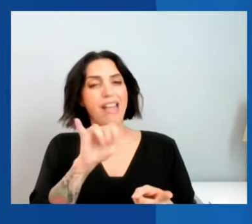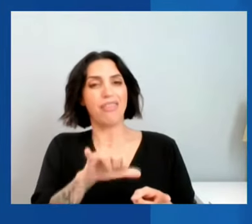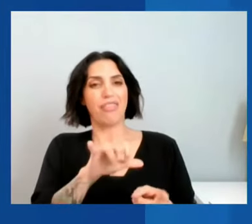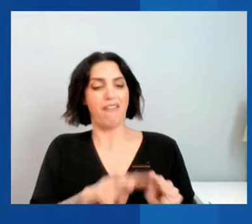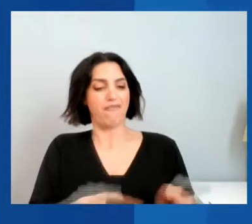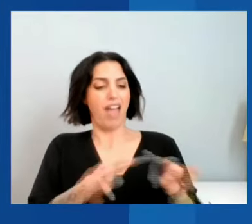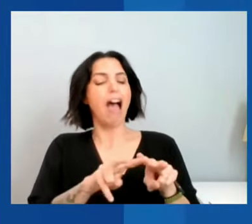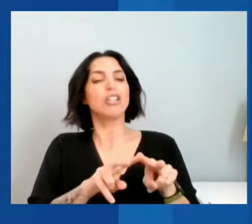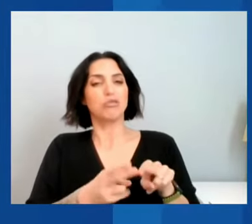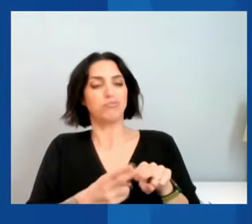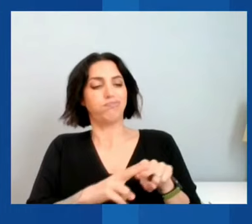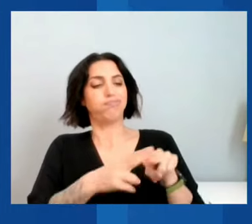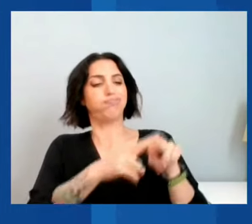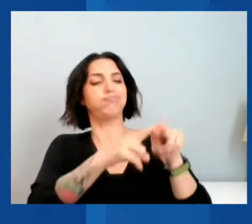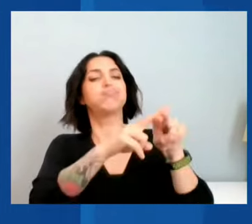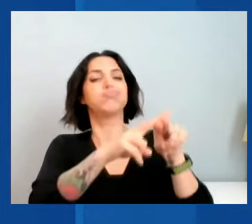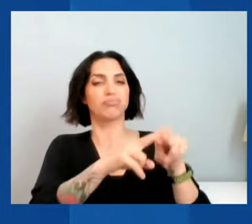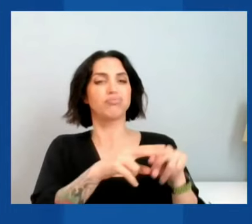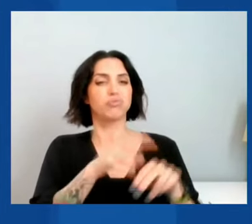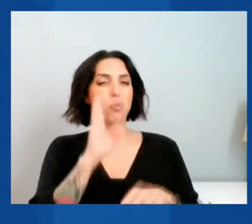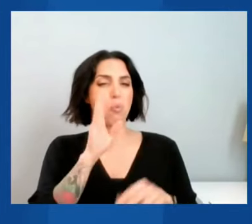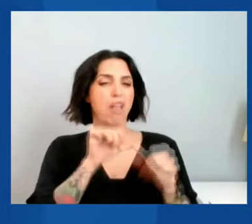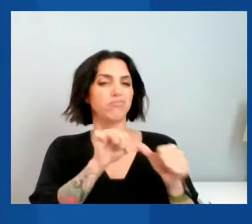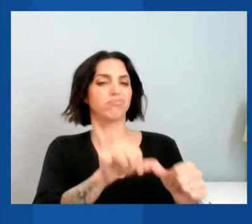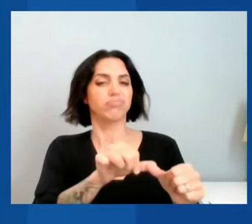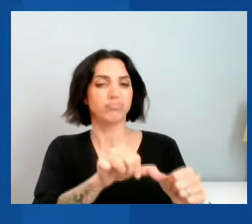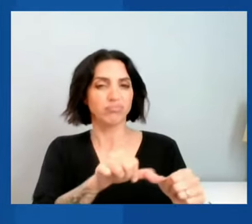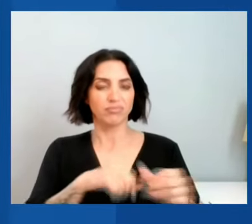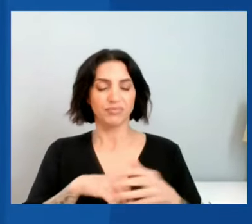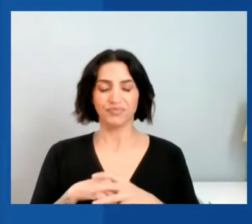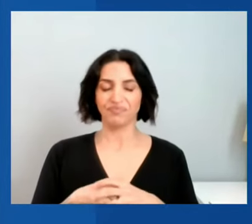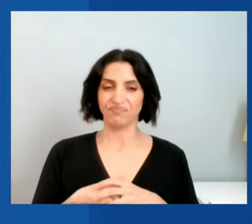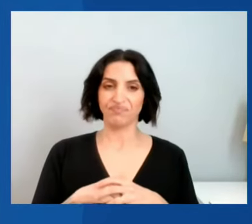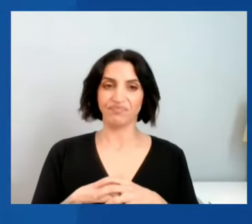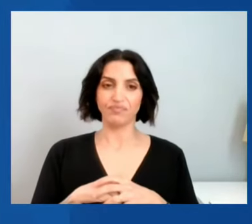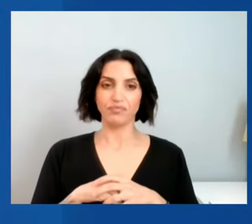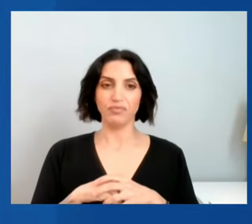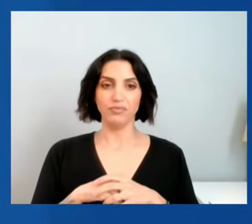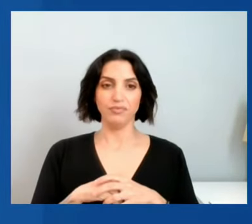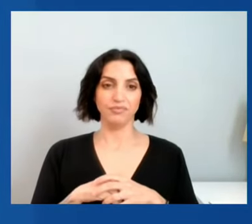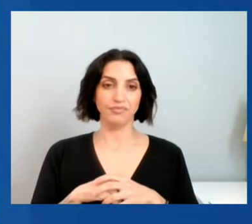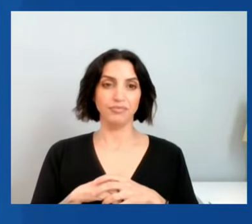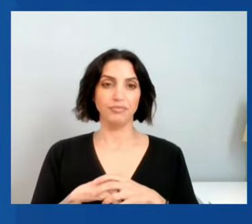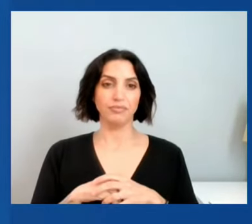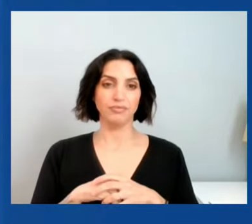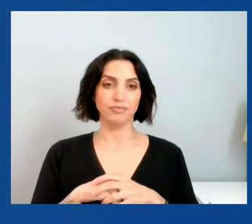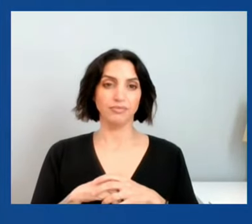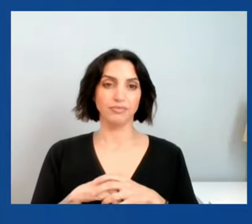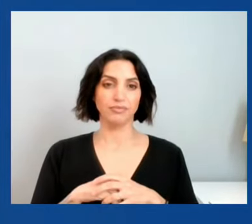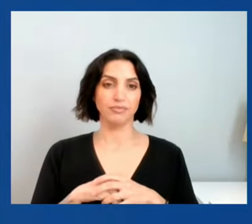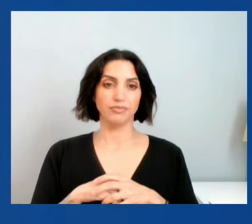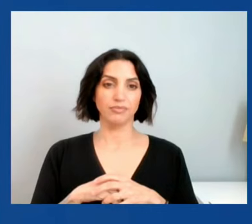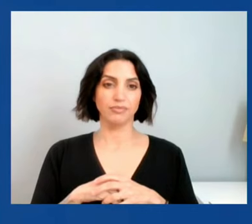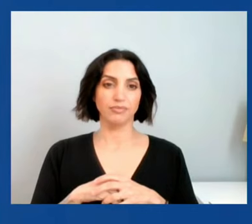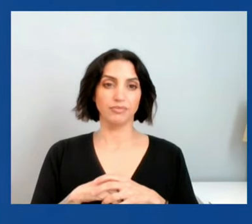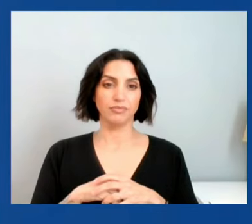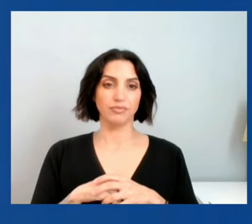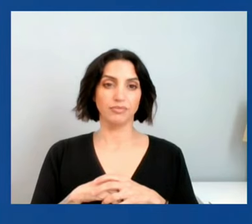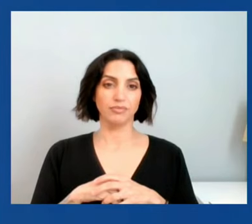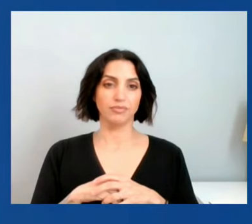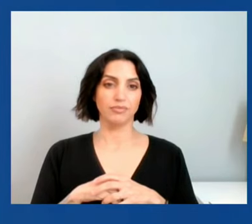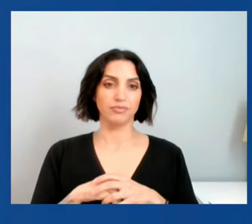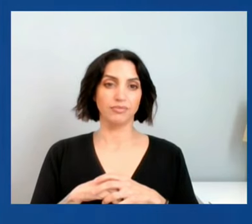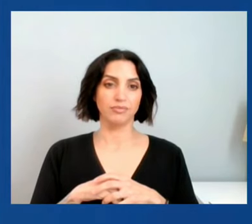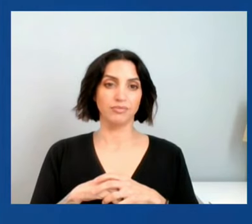of exchange. So there will be a desire to